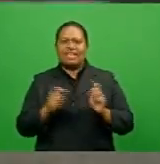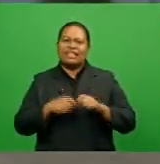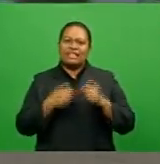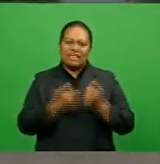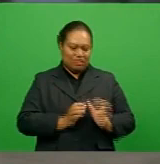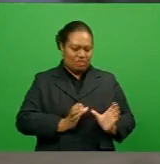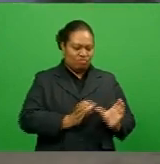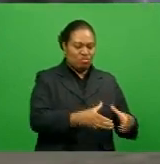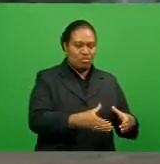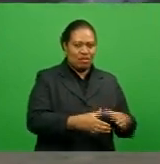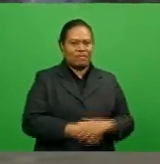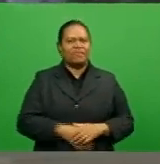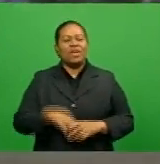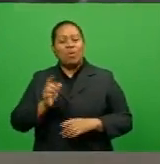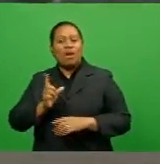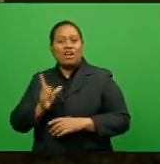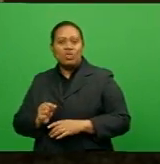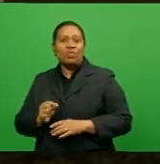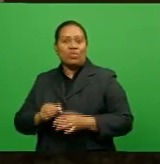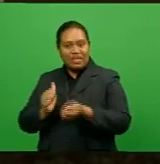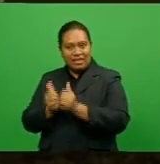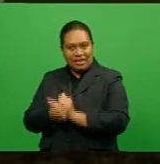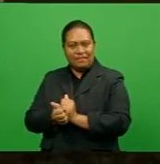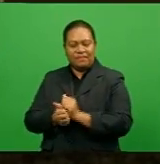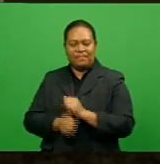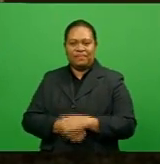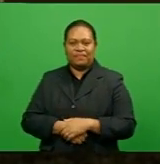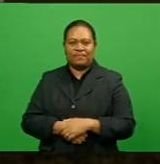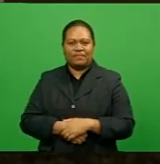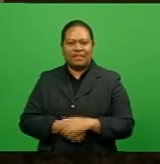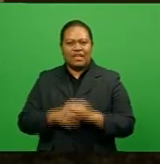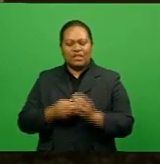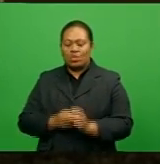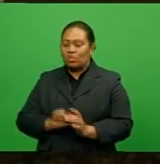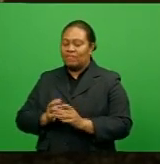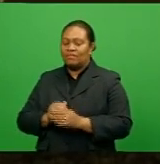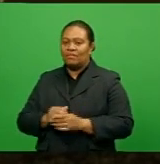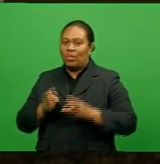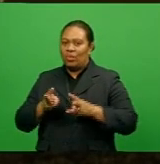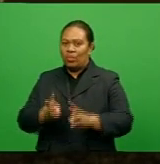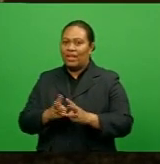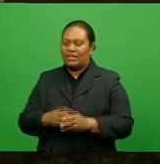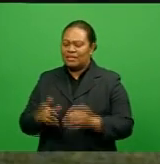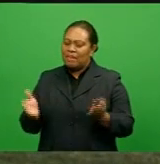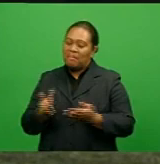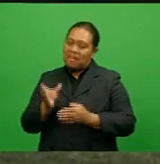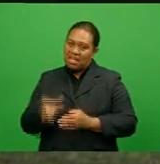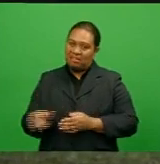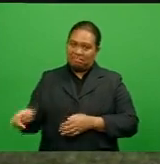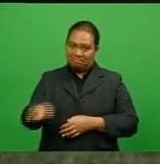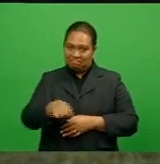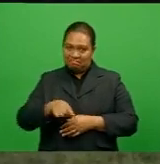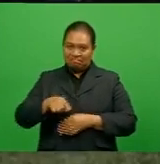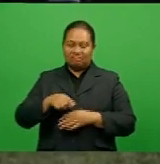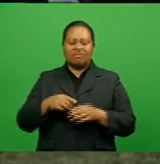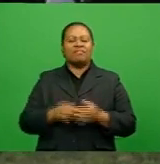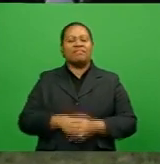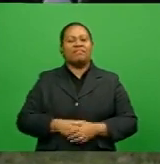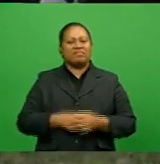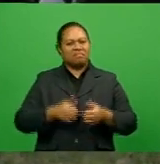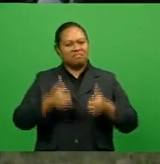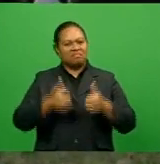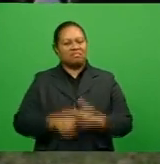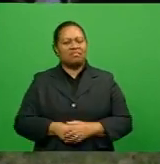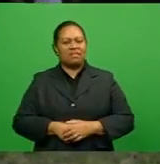and what they are going to do in the game. So the approach by the players are very good. They also